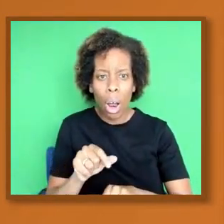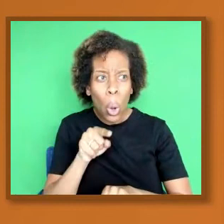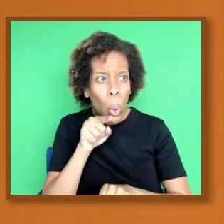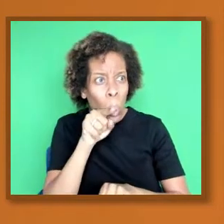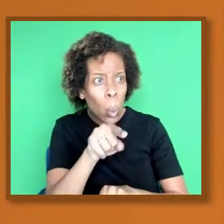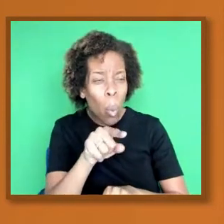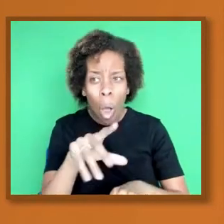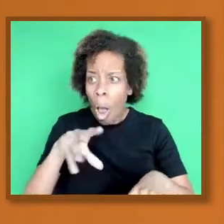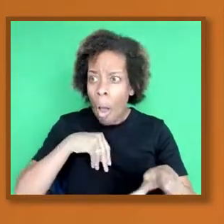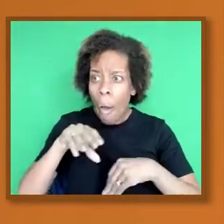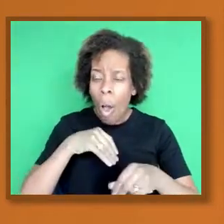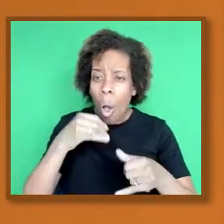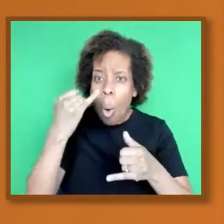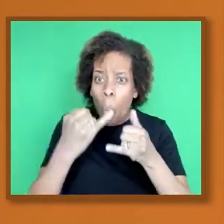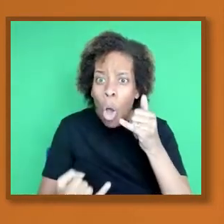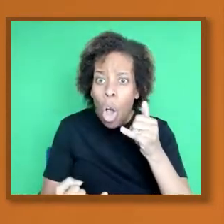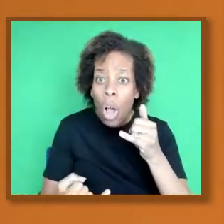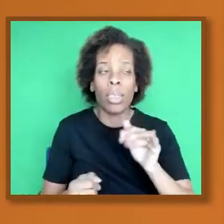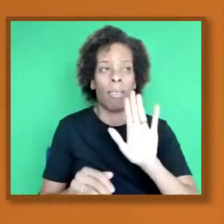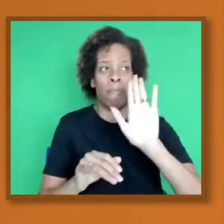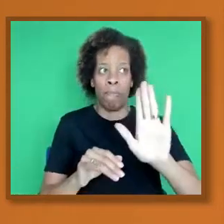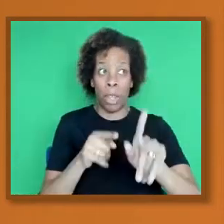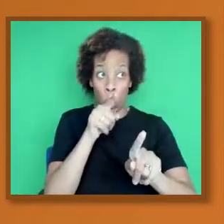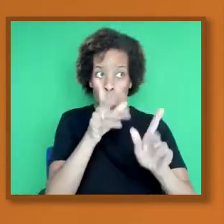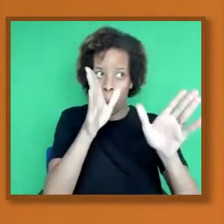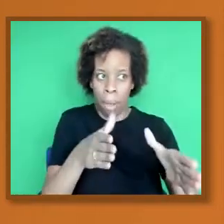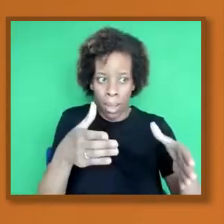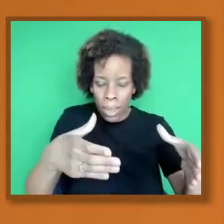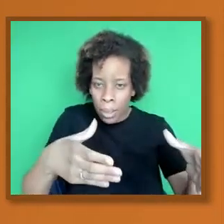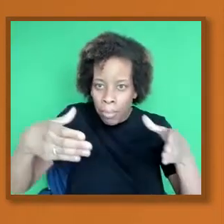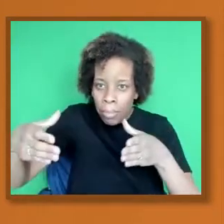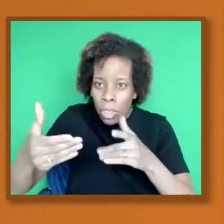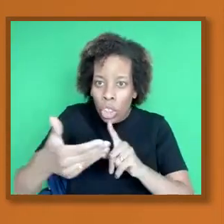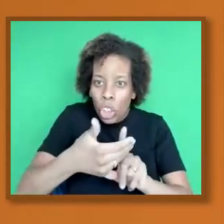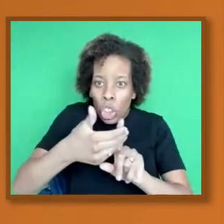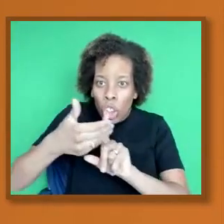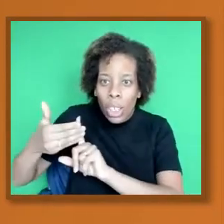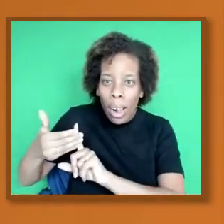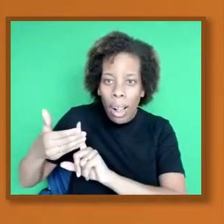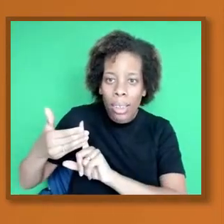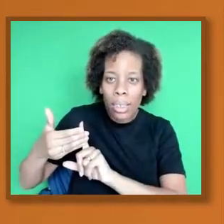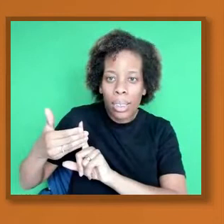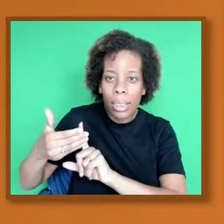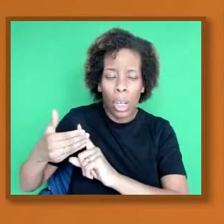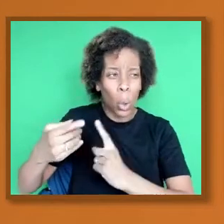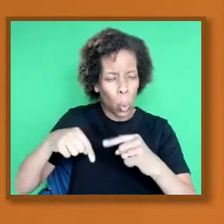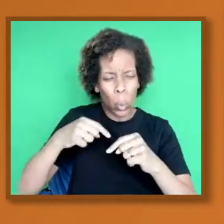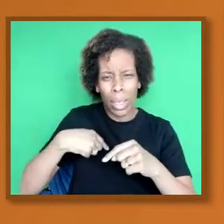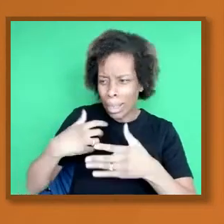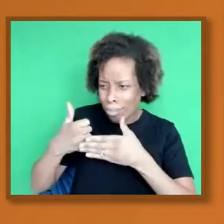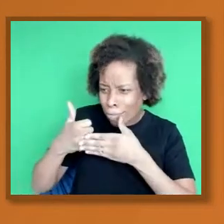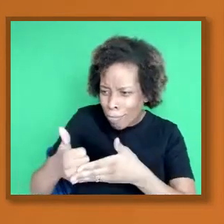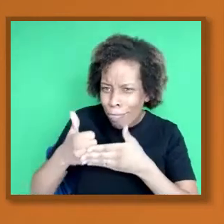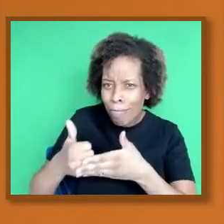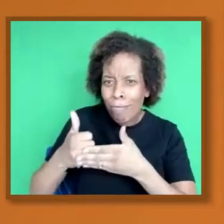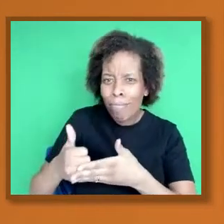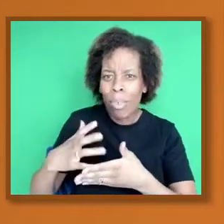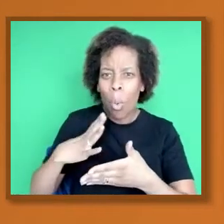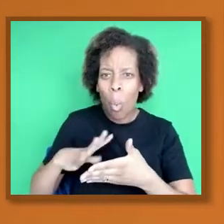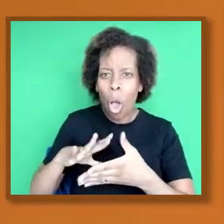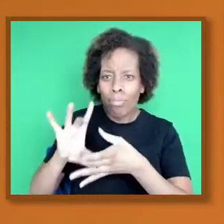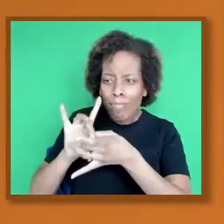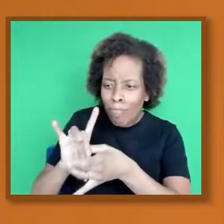let's shield you as citizens of the country that we care about and value. Let's do all that we can.